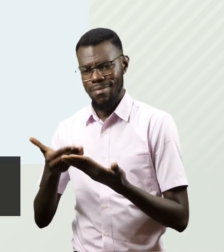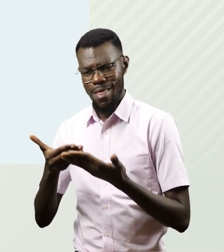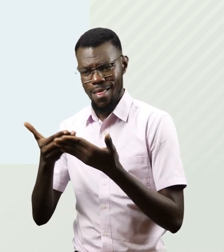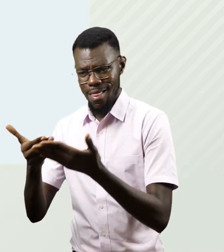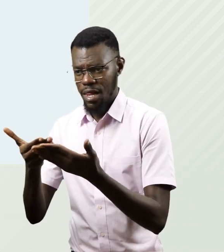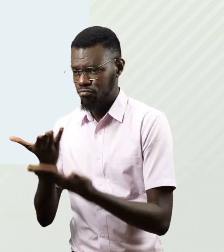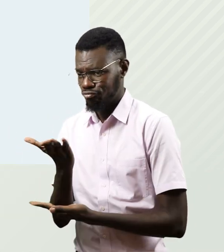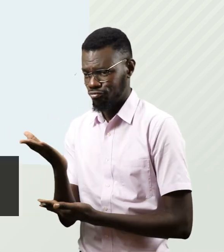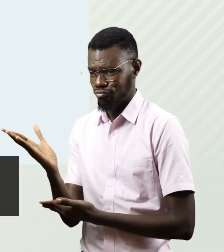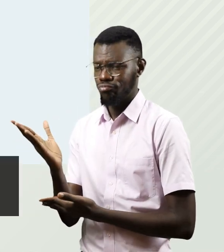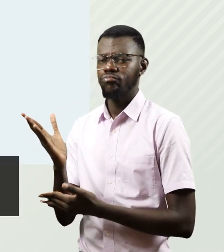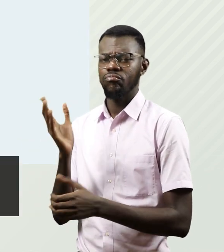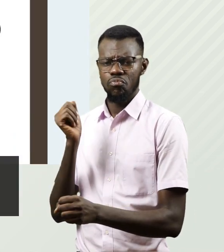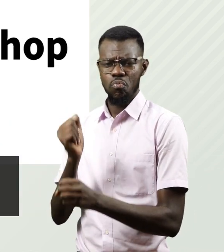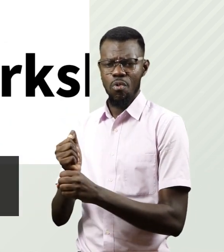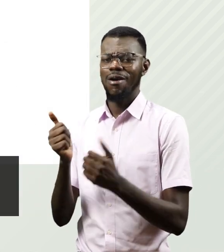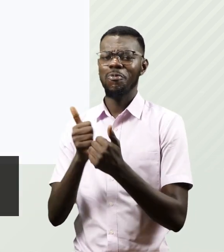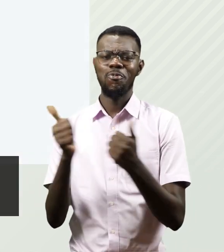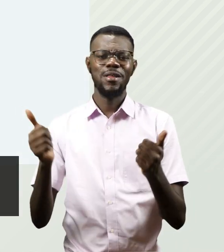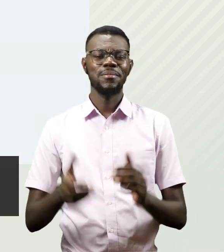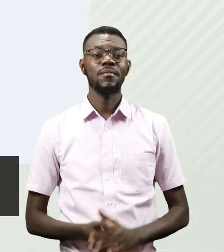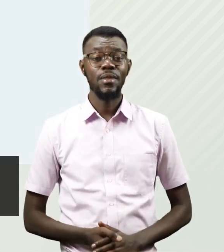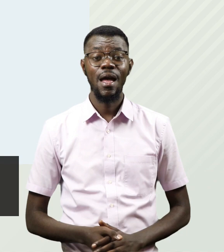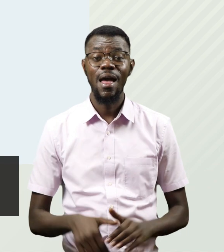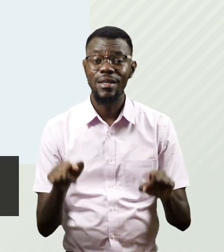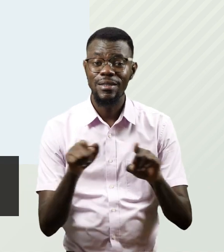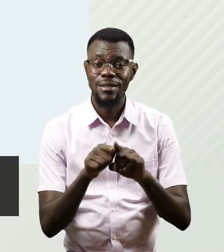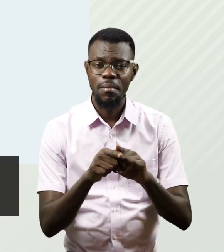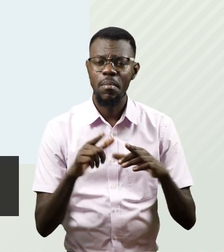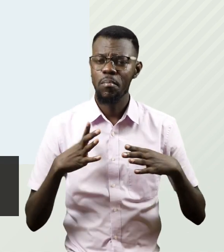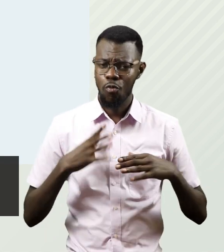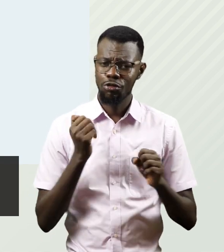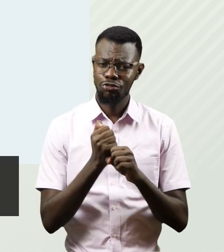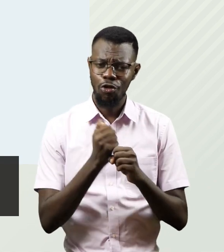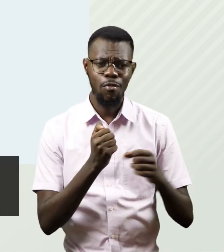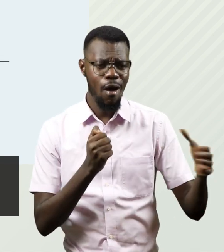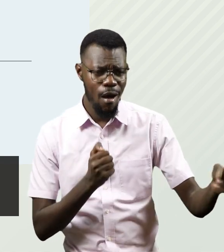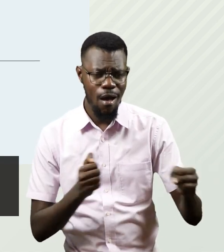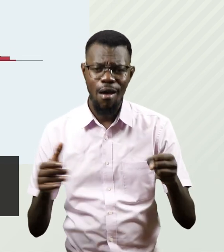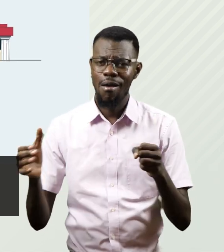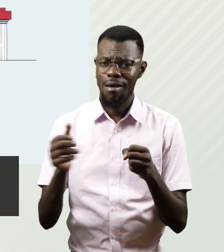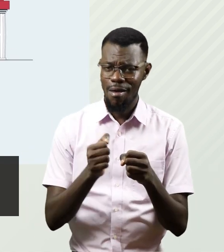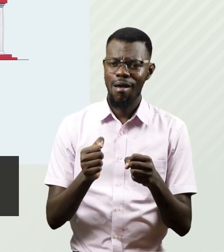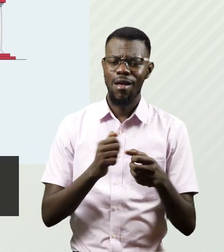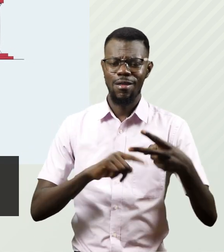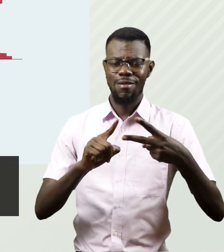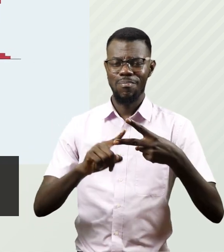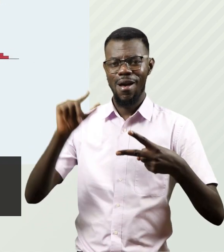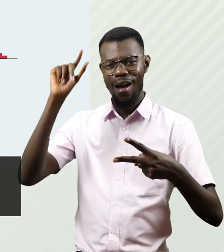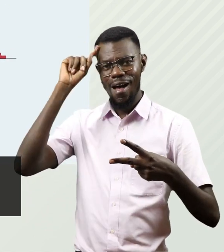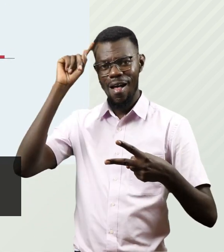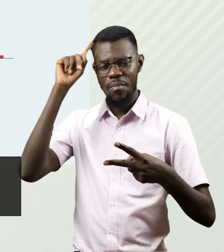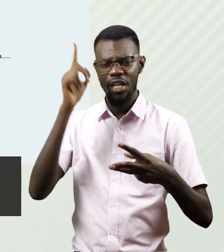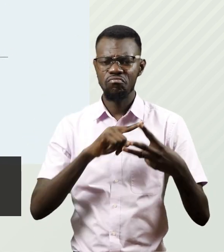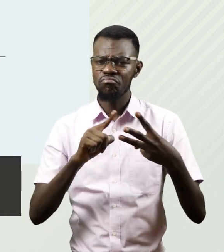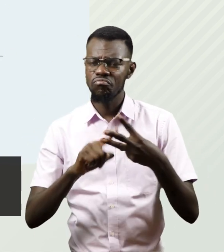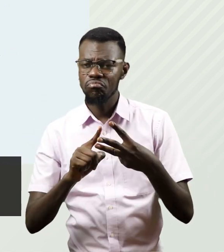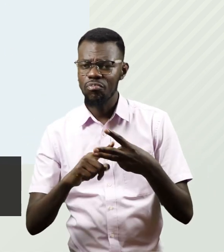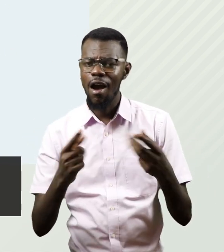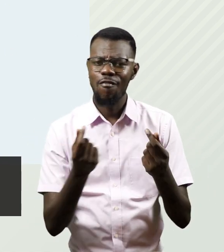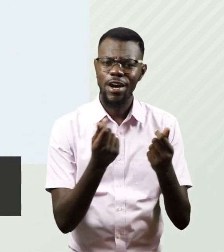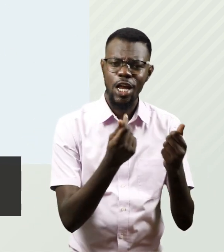Furthermore, employers, the government, financial institutions, and other